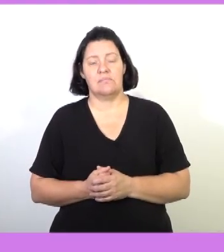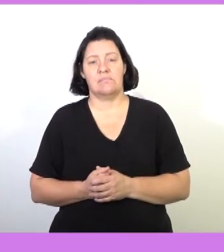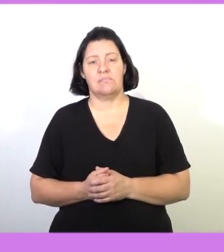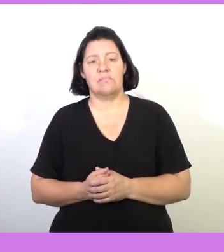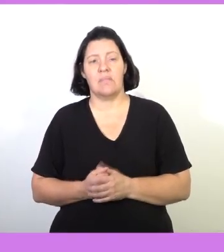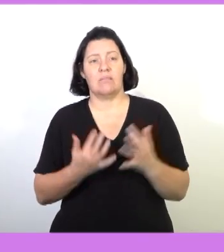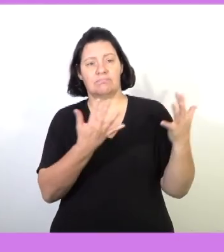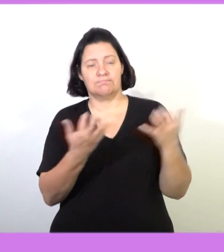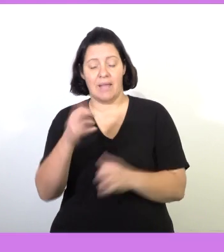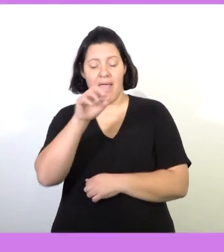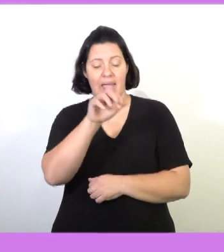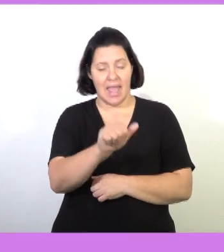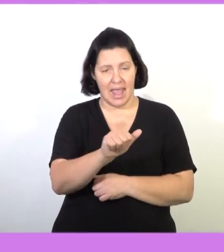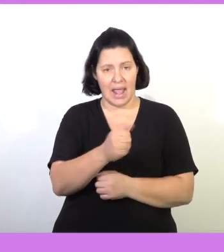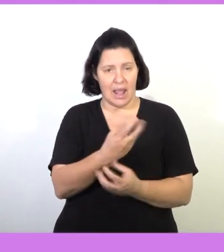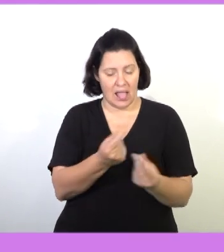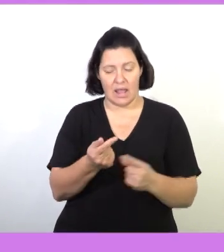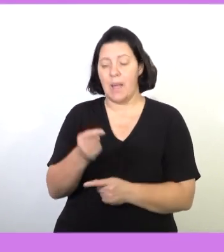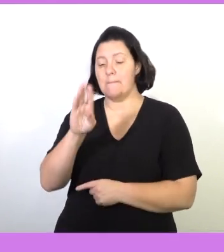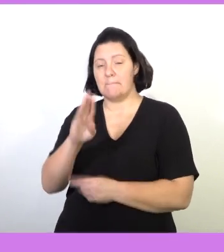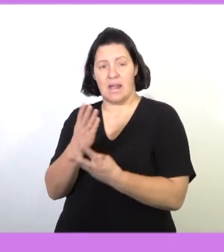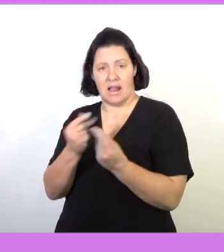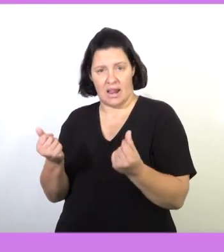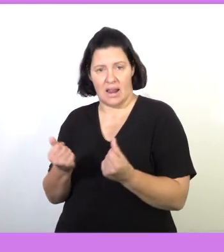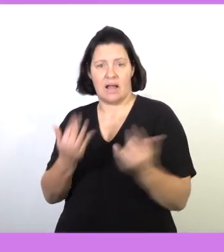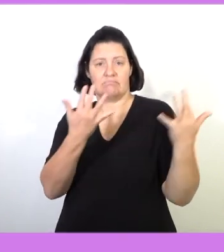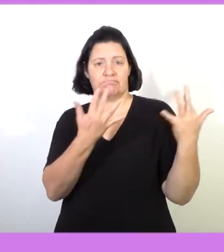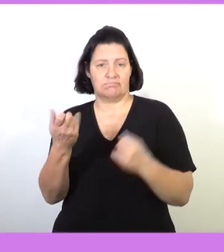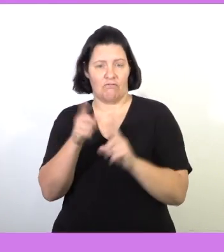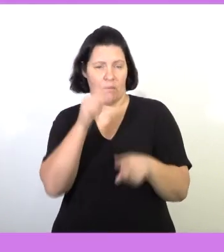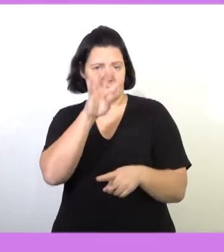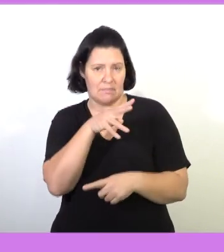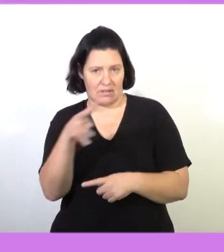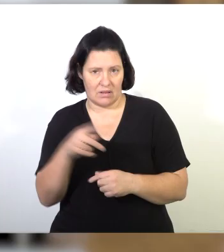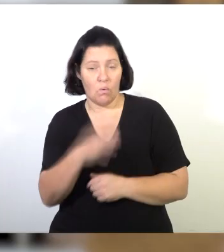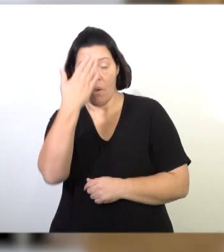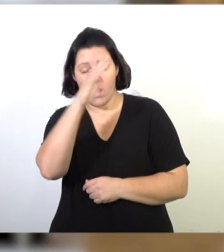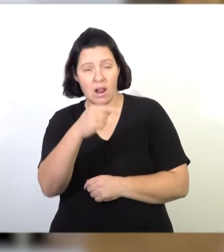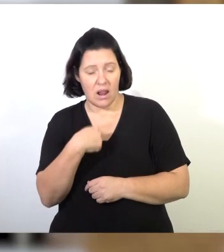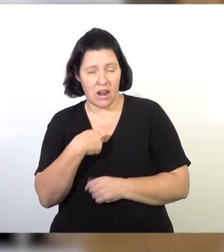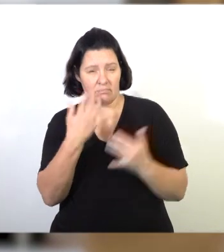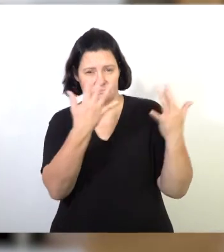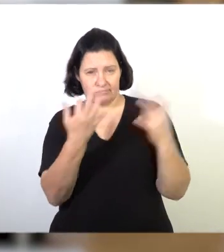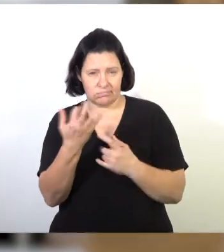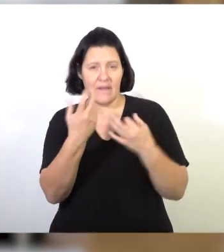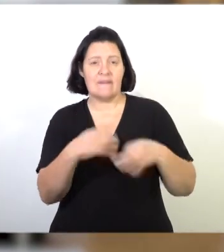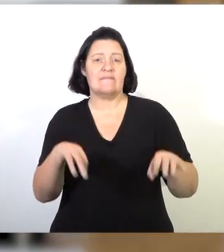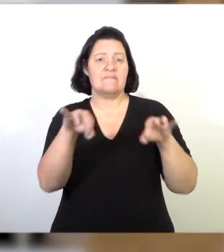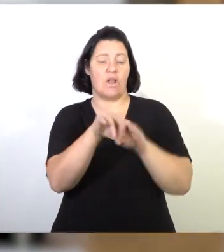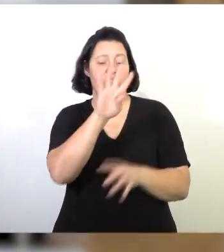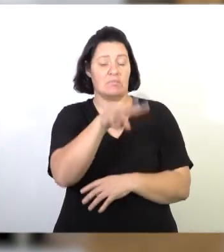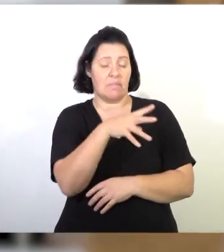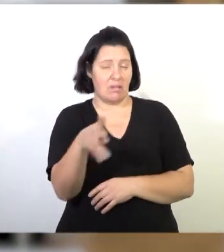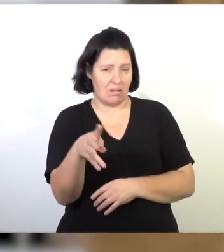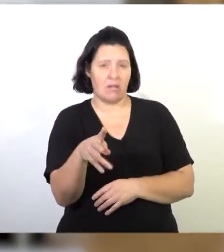Calculate the missing value A and missing value B from the table. We know that for us to calculate the values